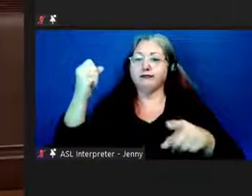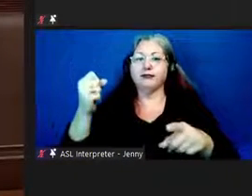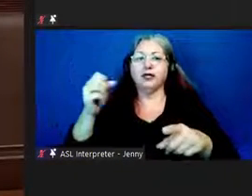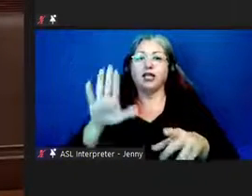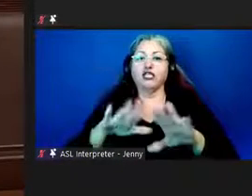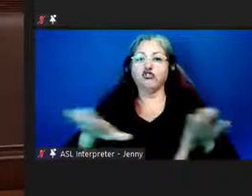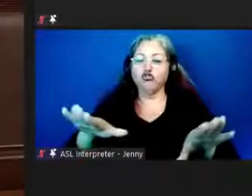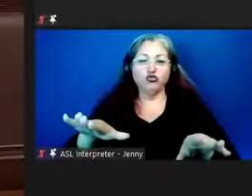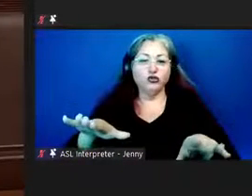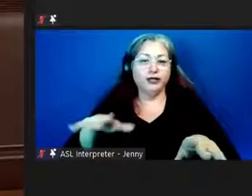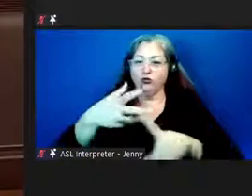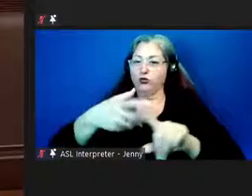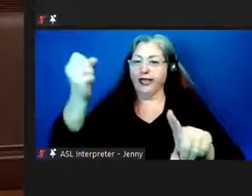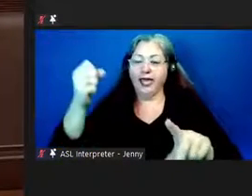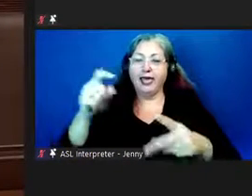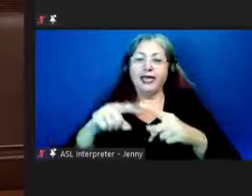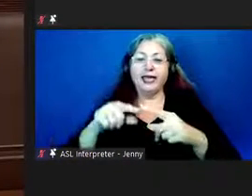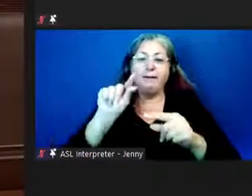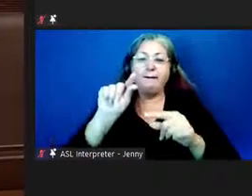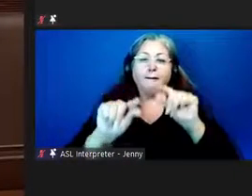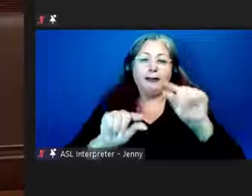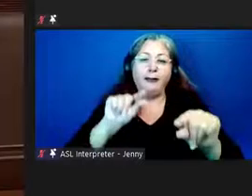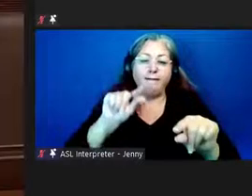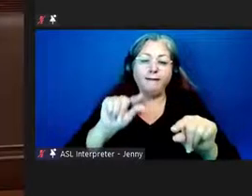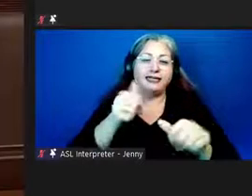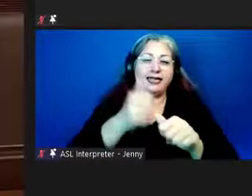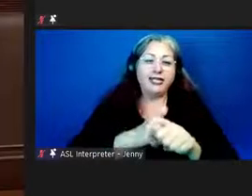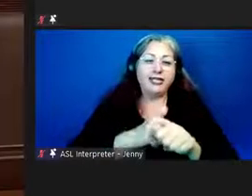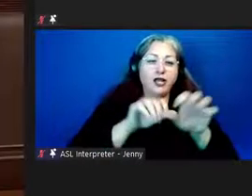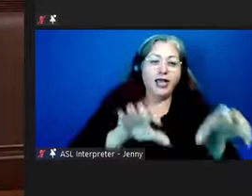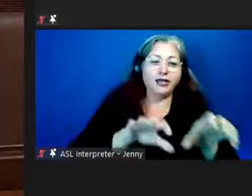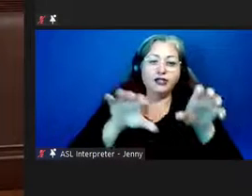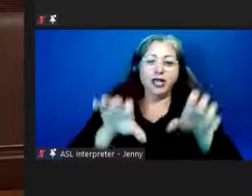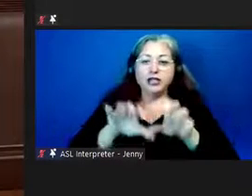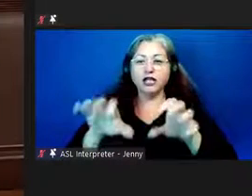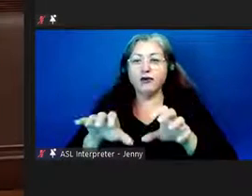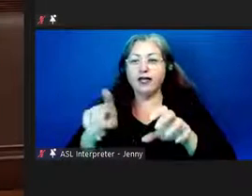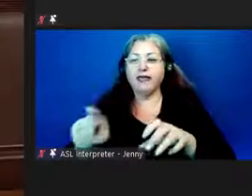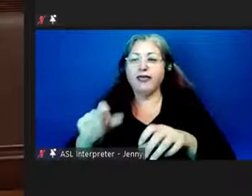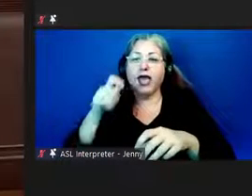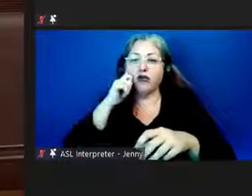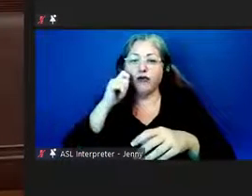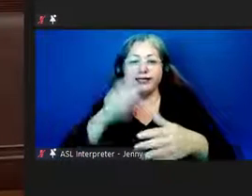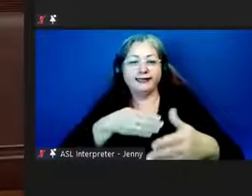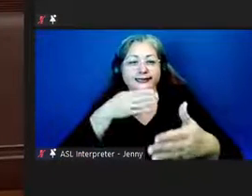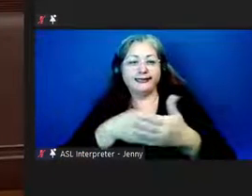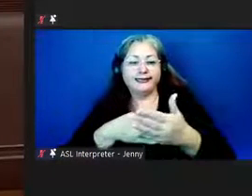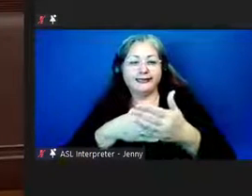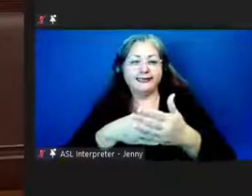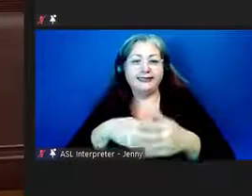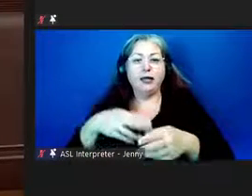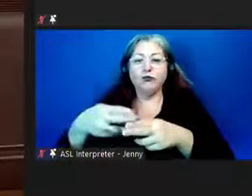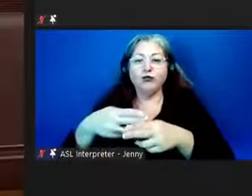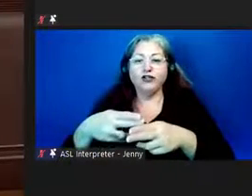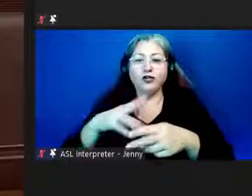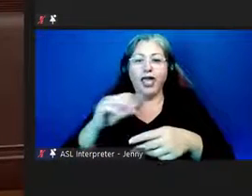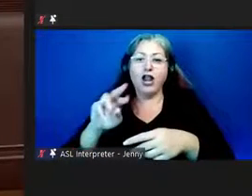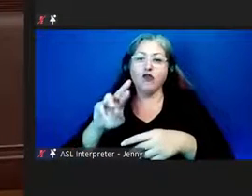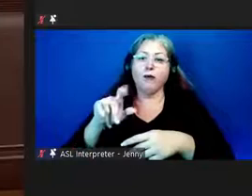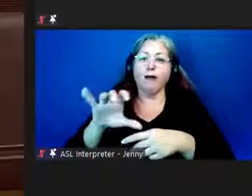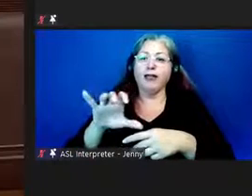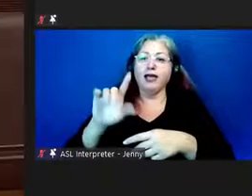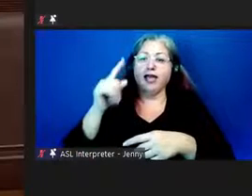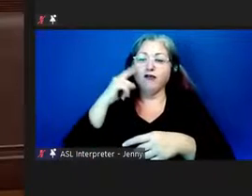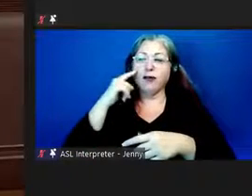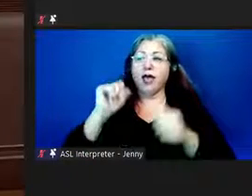children. Piece by piece, action by action, the racist, provisional and republic government and others with